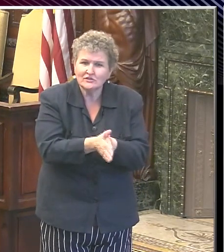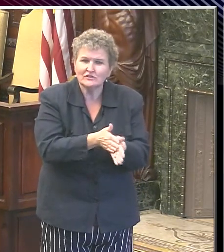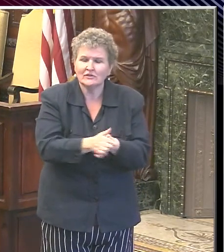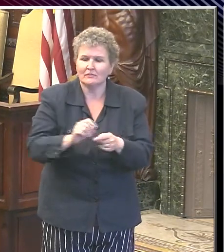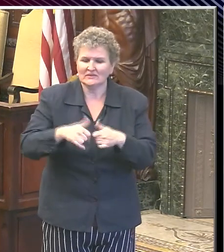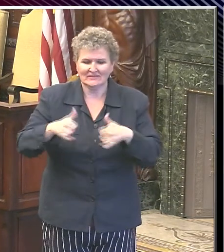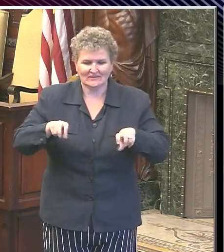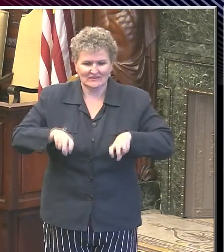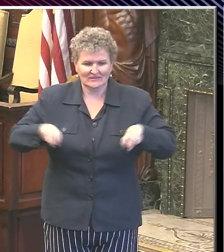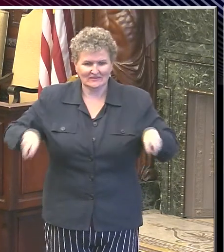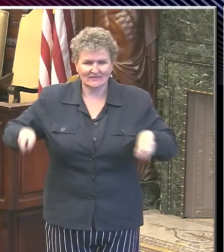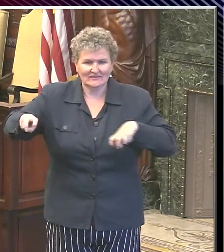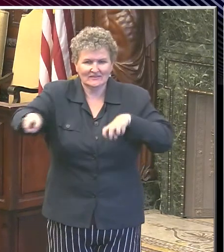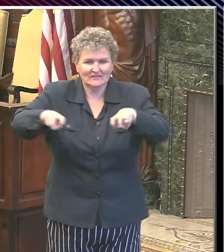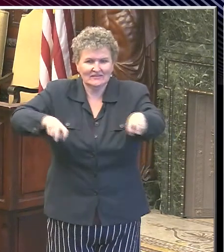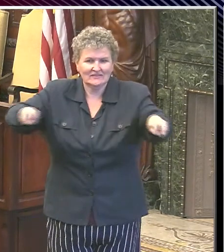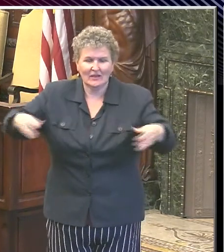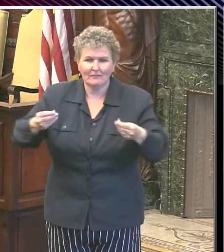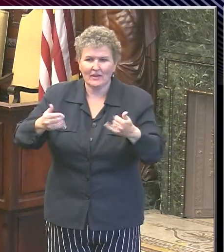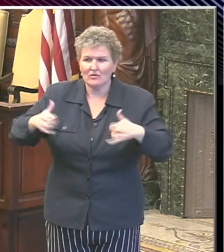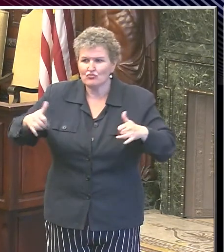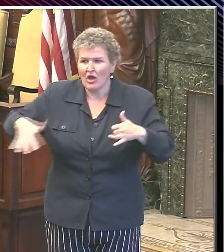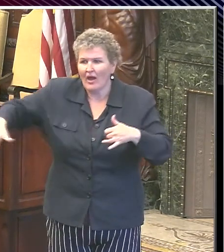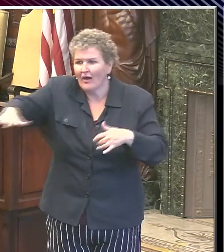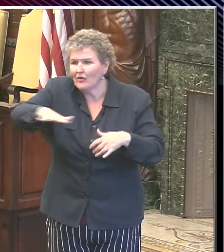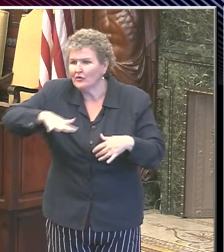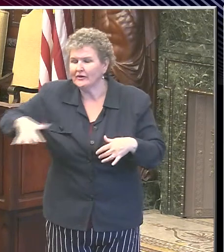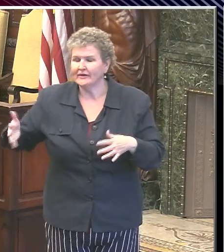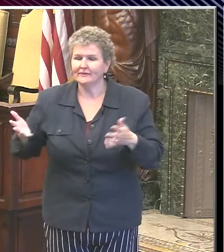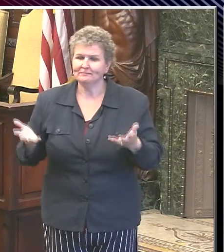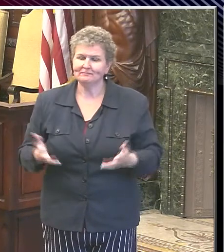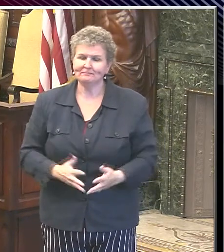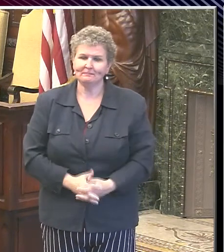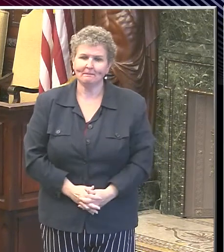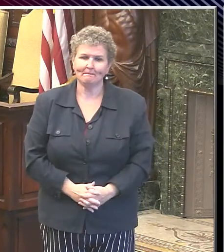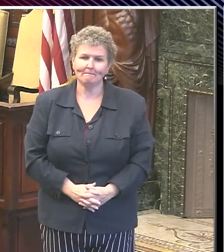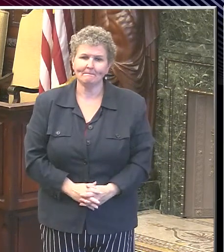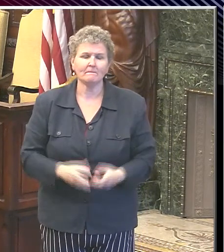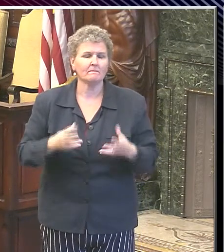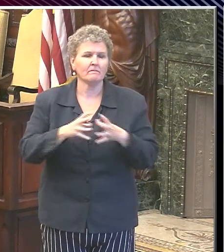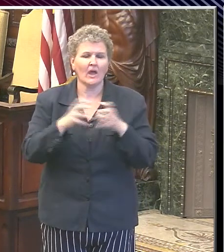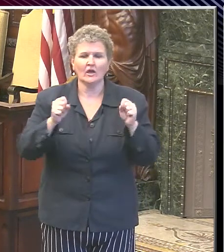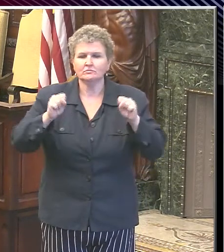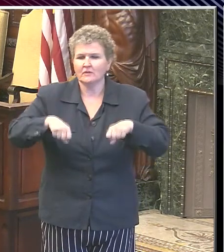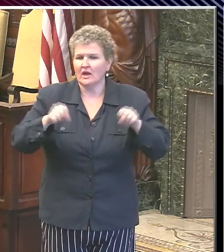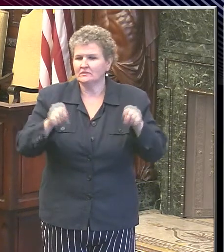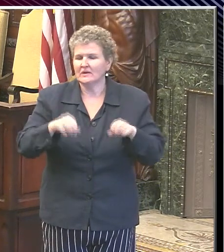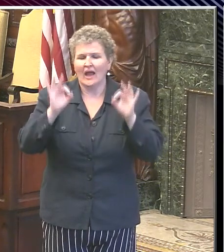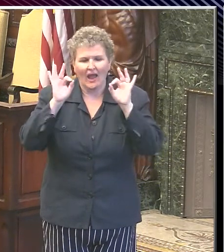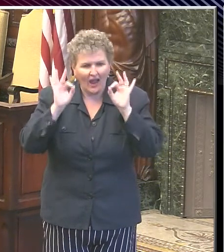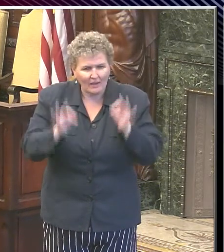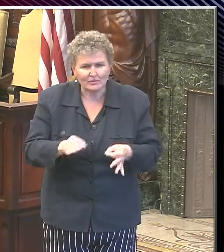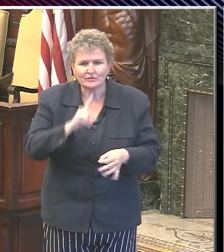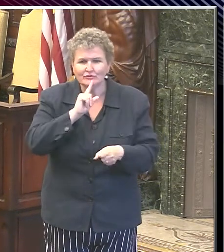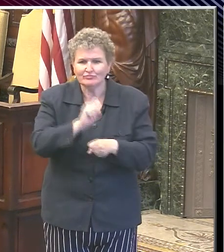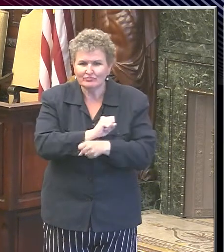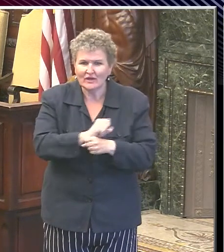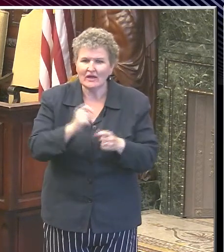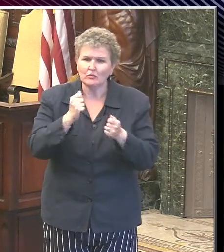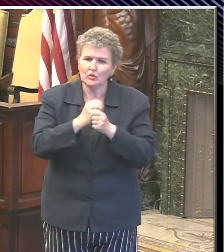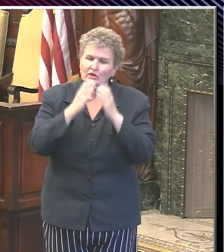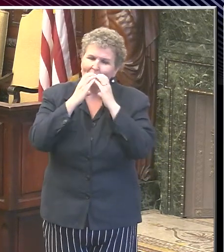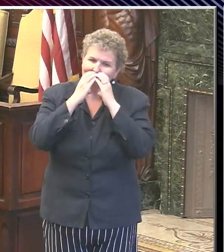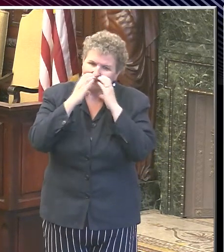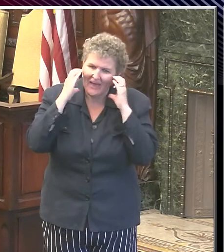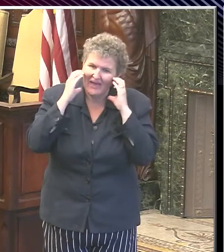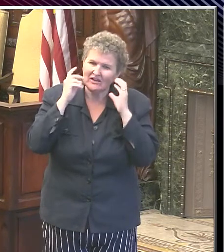at the playground? You know, as much as possible. I do think of your children around other children, they should be wearing masks. We know it's tough to get